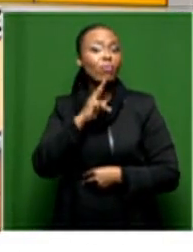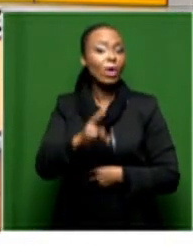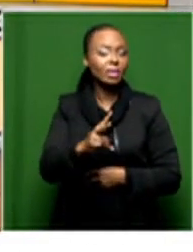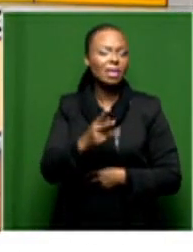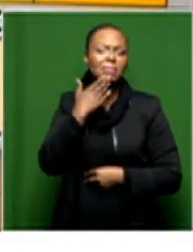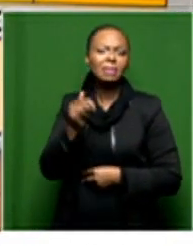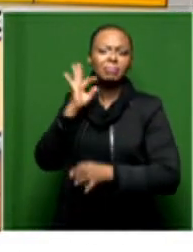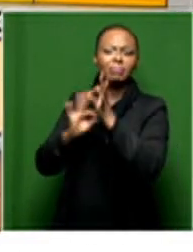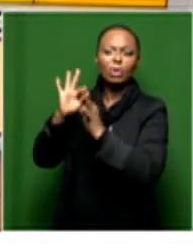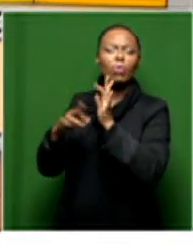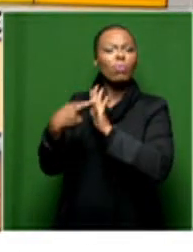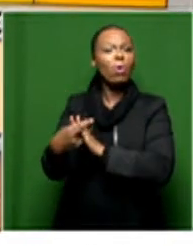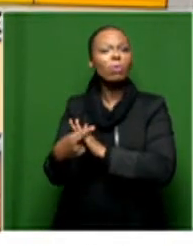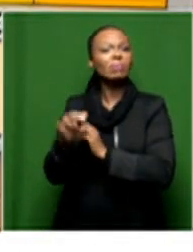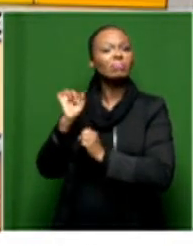role of your organisation.